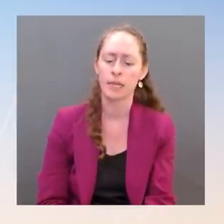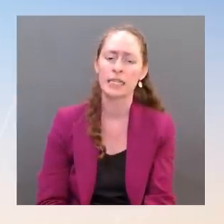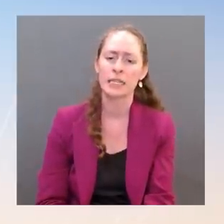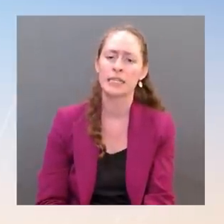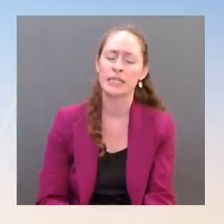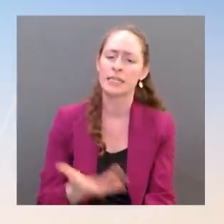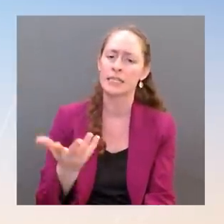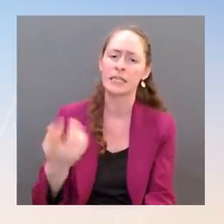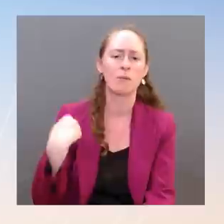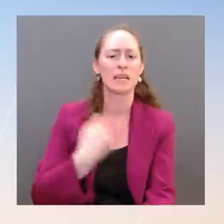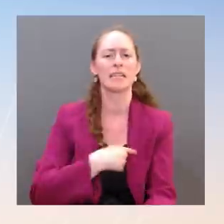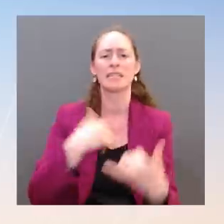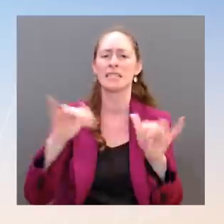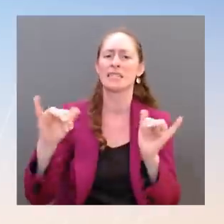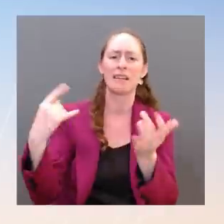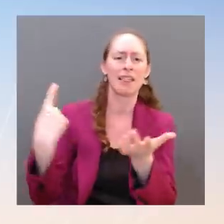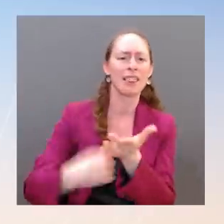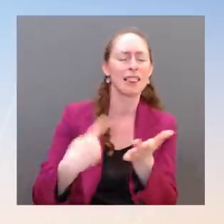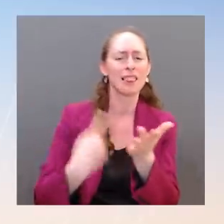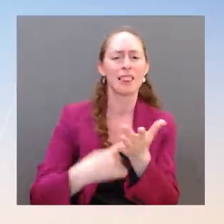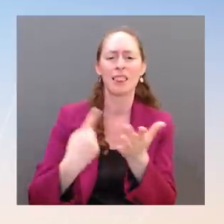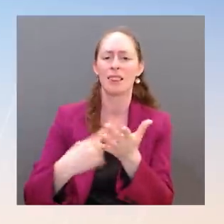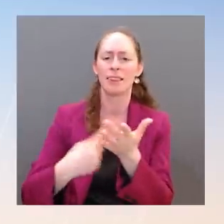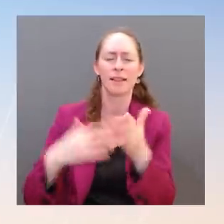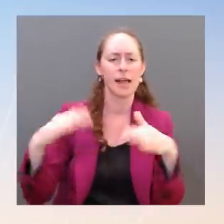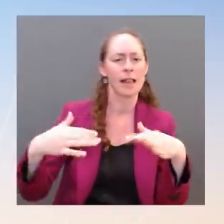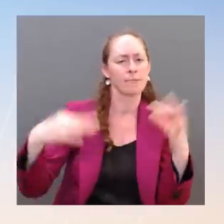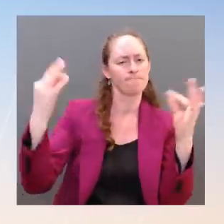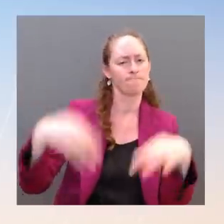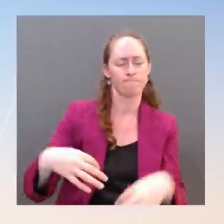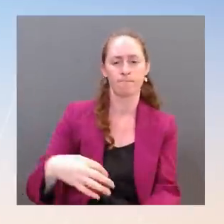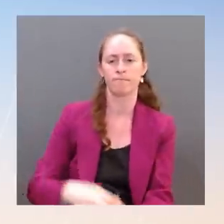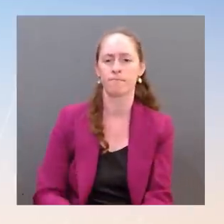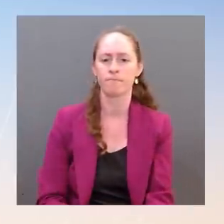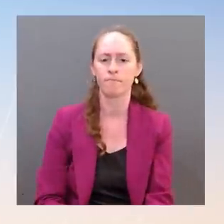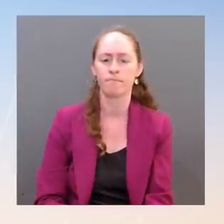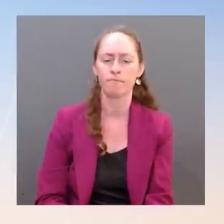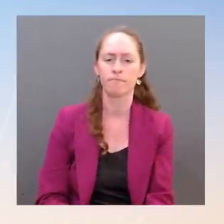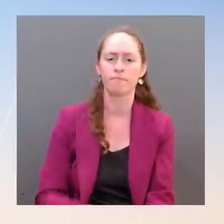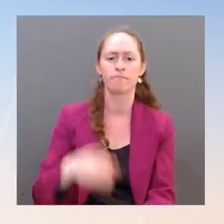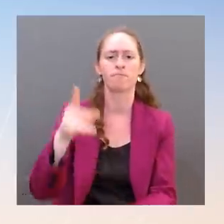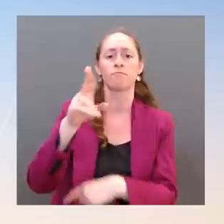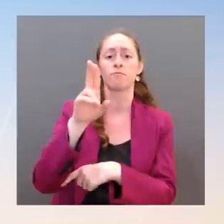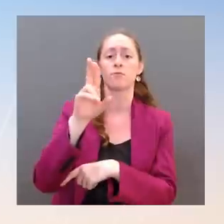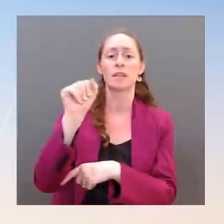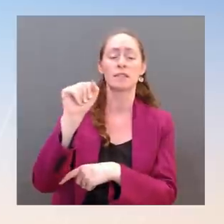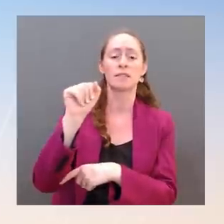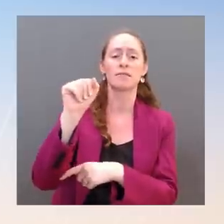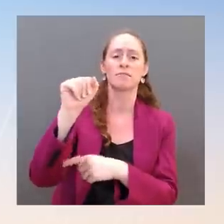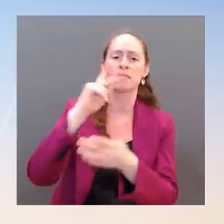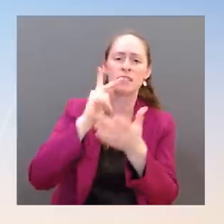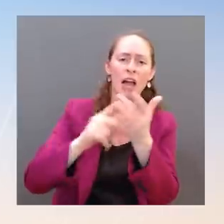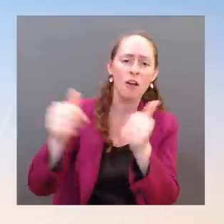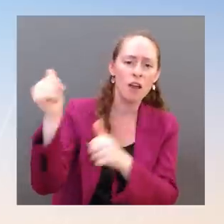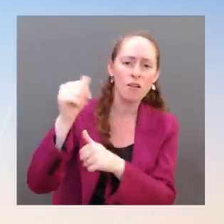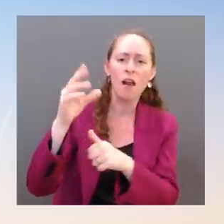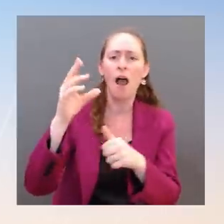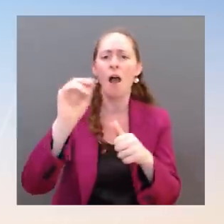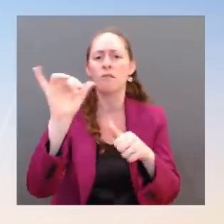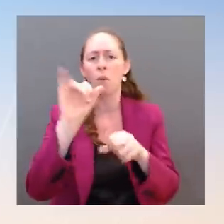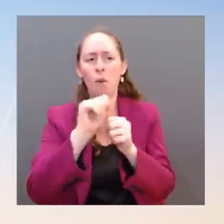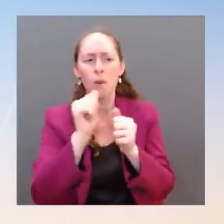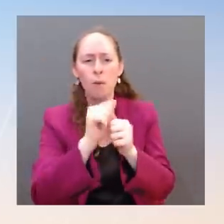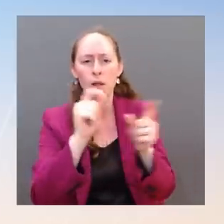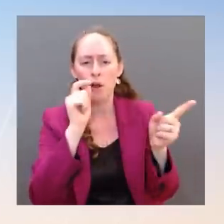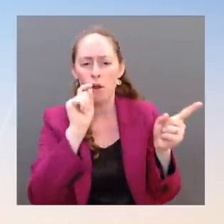is involved in this. The Ukrainians are involved in this. Some of our other partners are involved in this. I'm not going to get ahead of those discussions. I'm only going to say that the United States stands